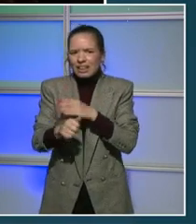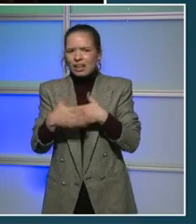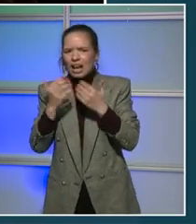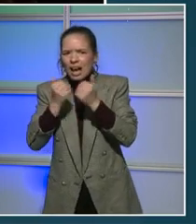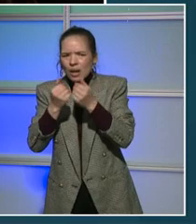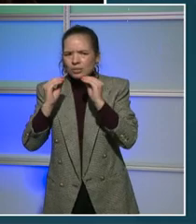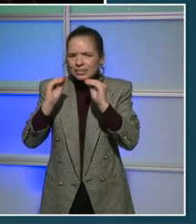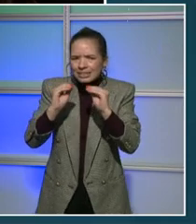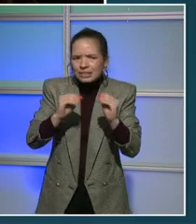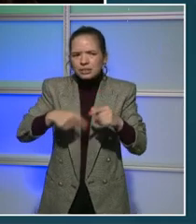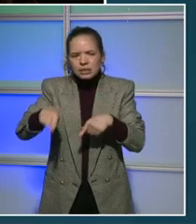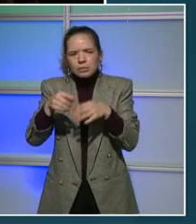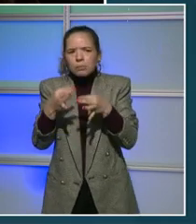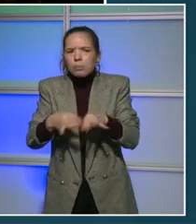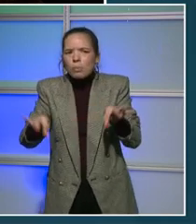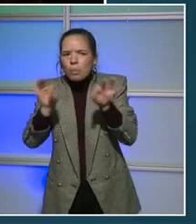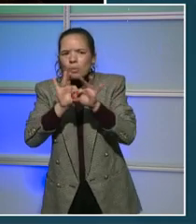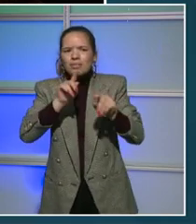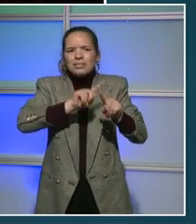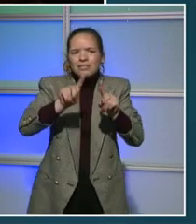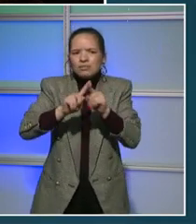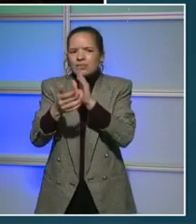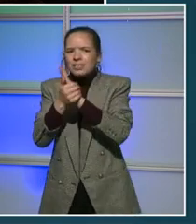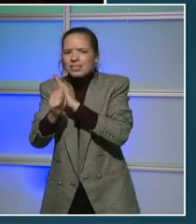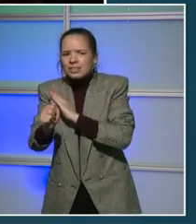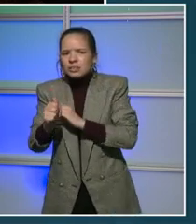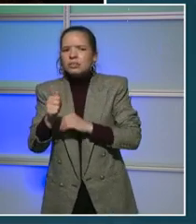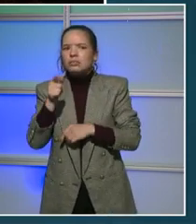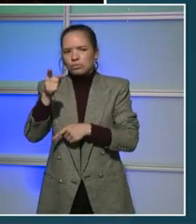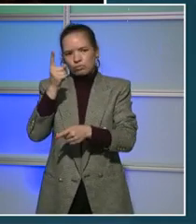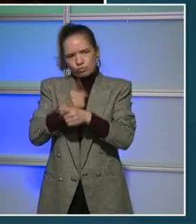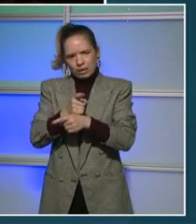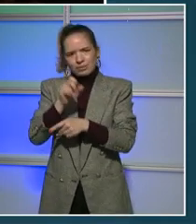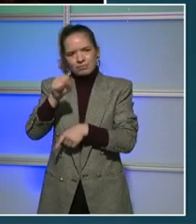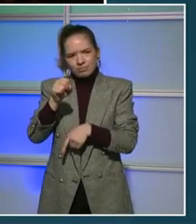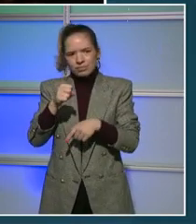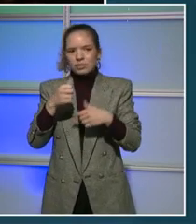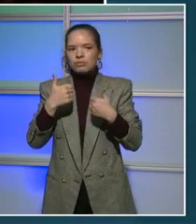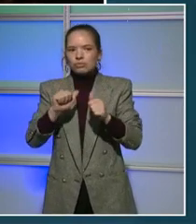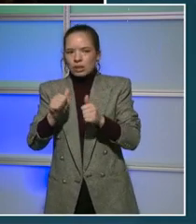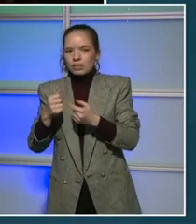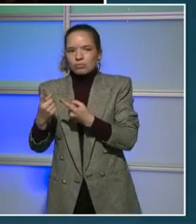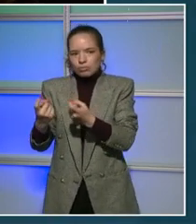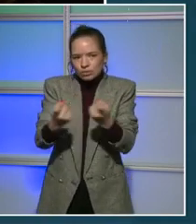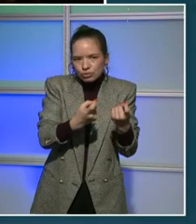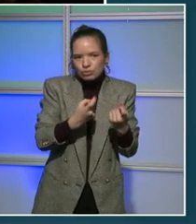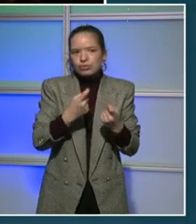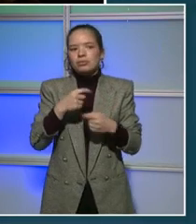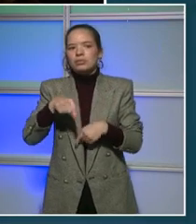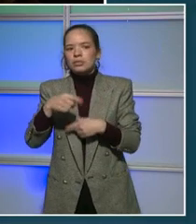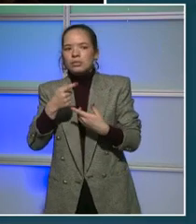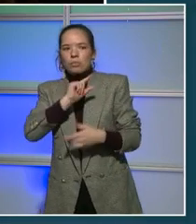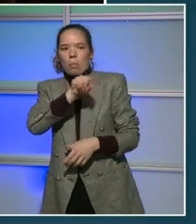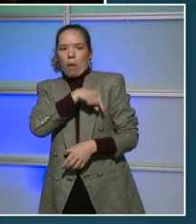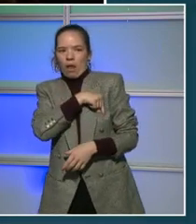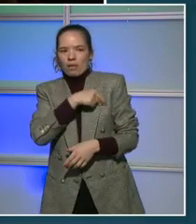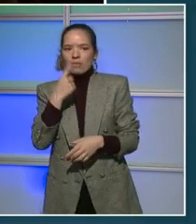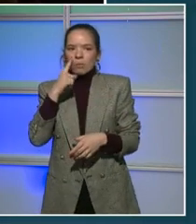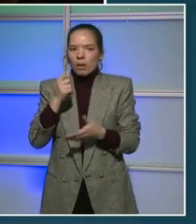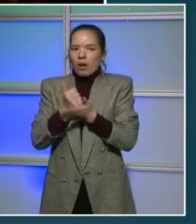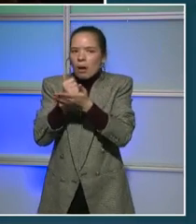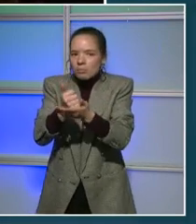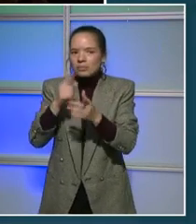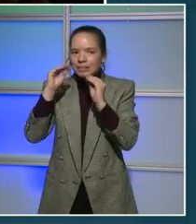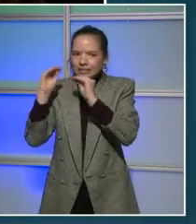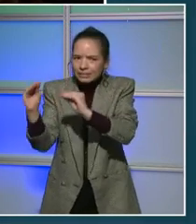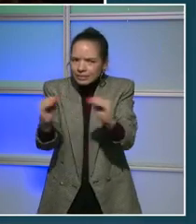pipeline for educators, we are investing quite extensively in helping to ensure that we continue to develop the educators that we need for the